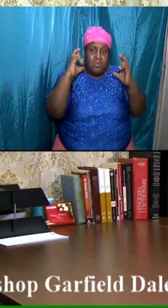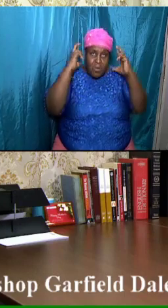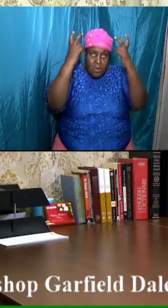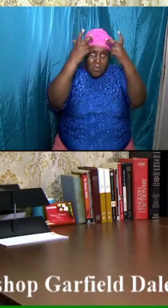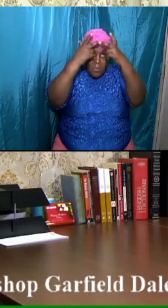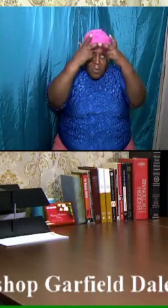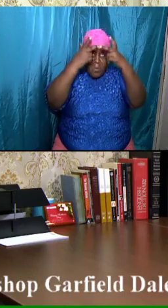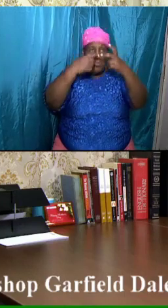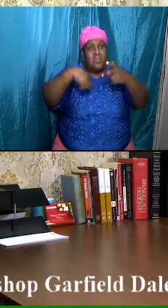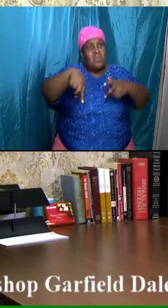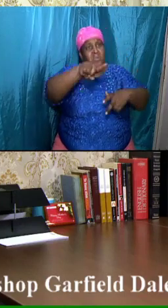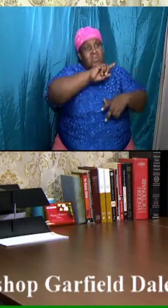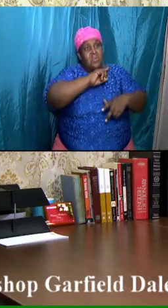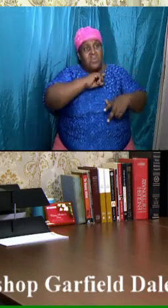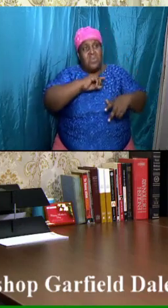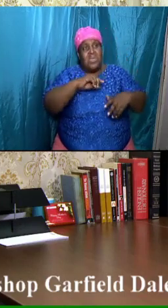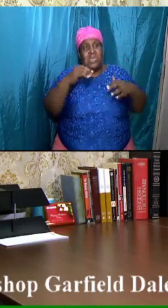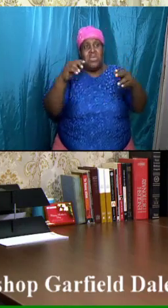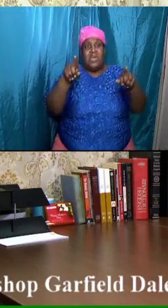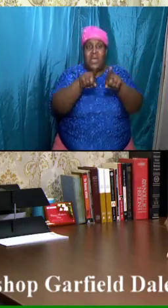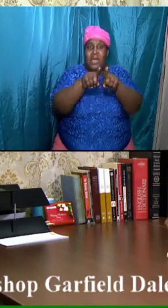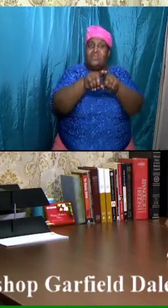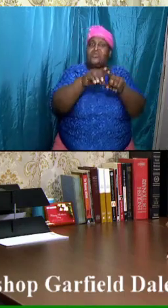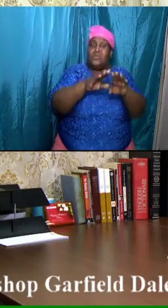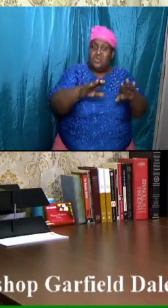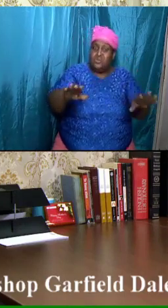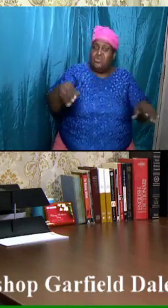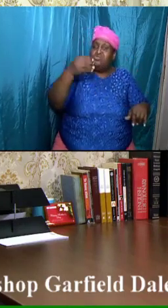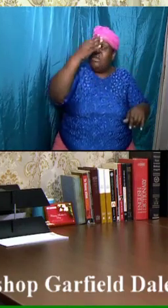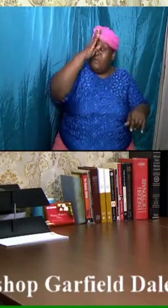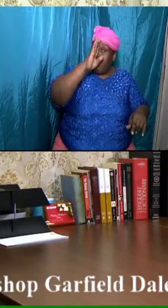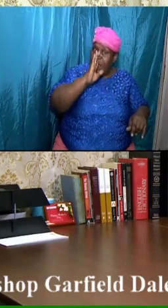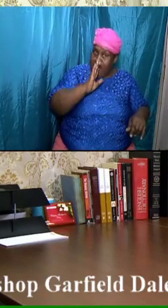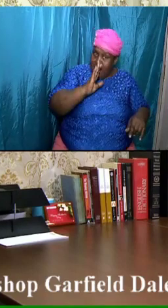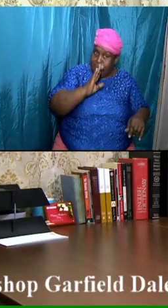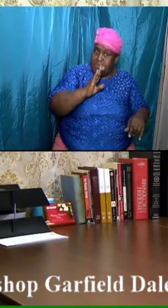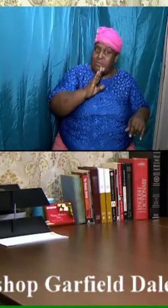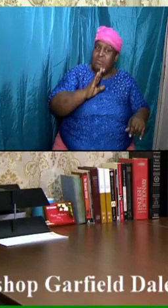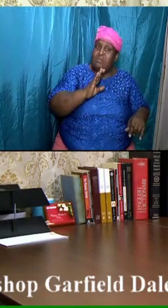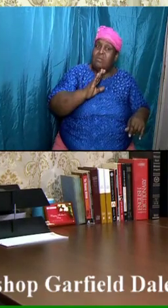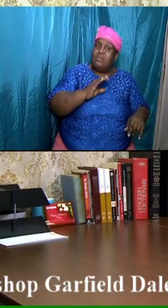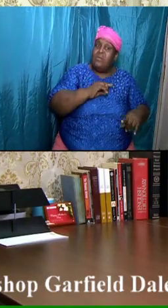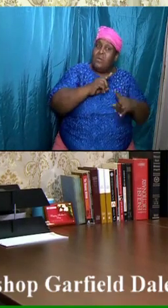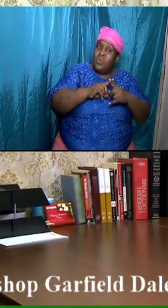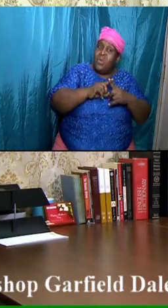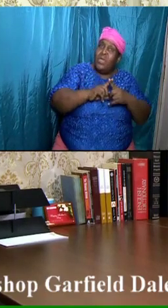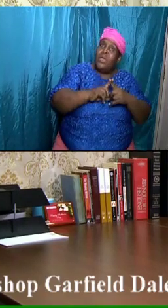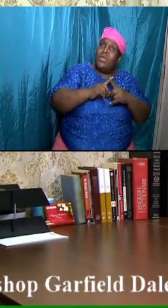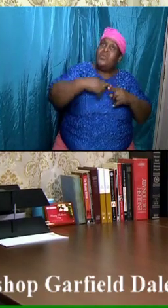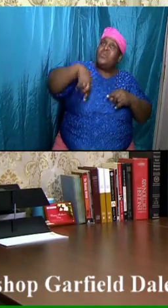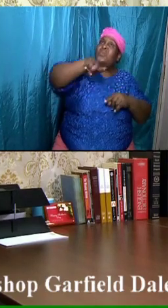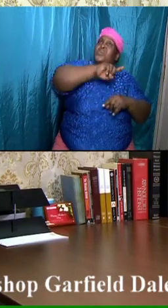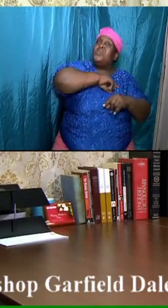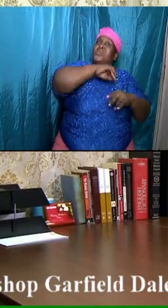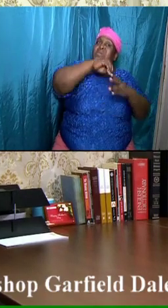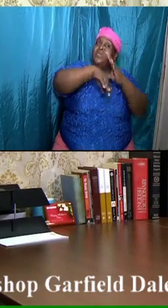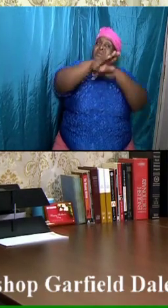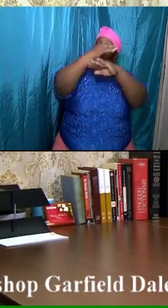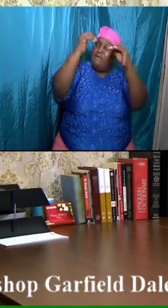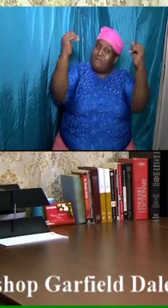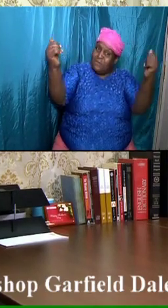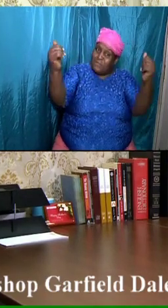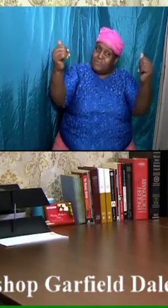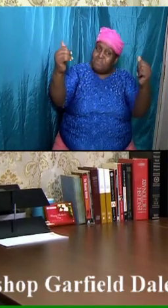of God are going to get. And we're not going to get the crowns when we're here. We're going to get the crowns when we are in heaven. So that